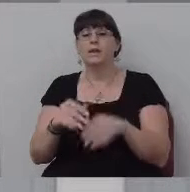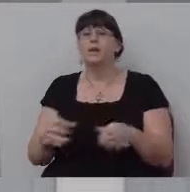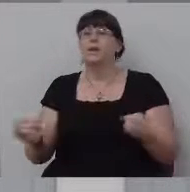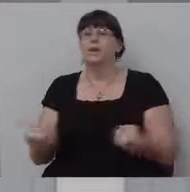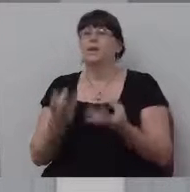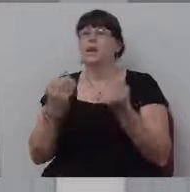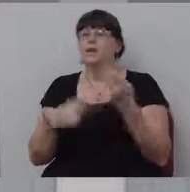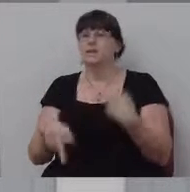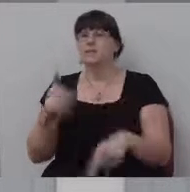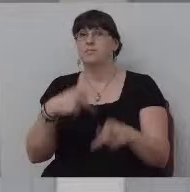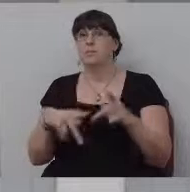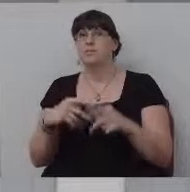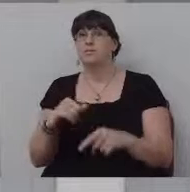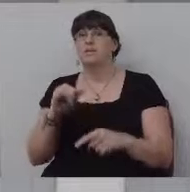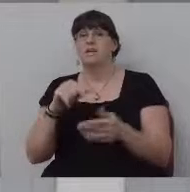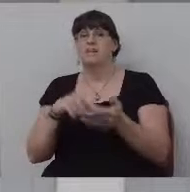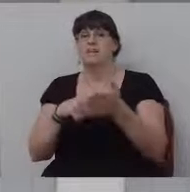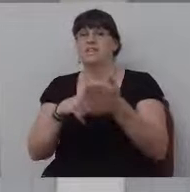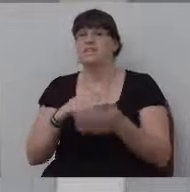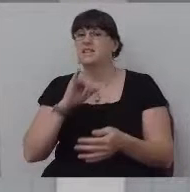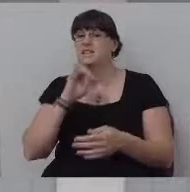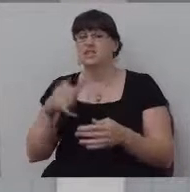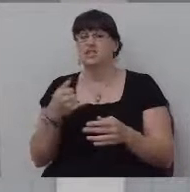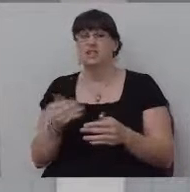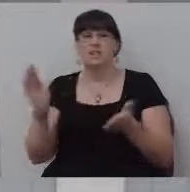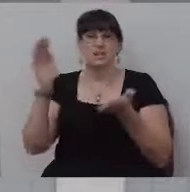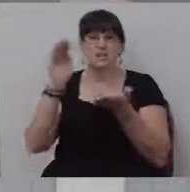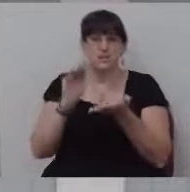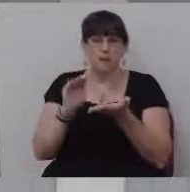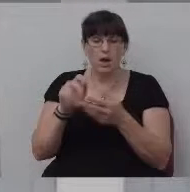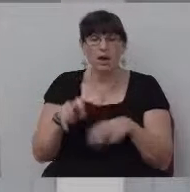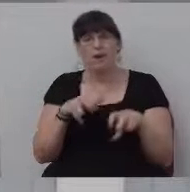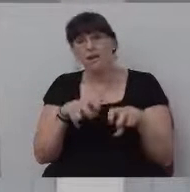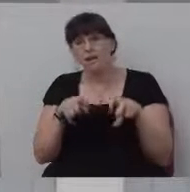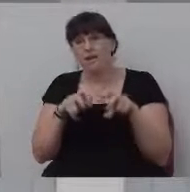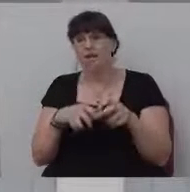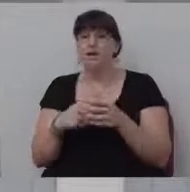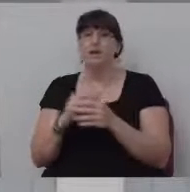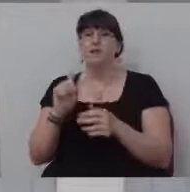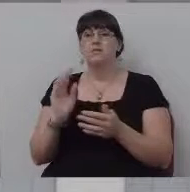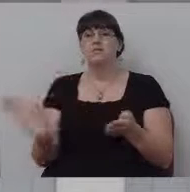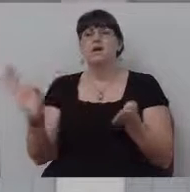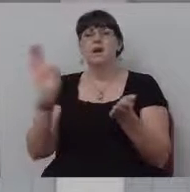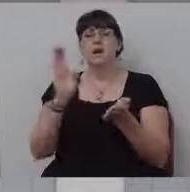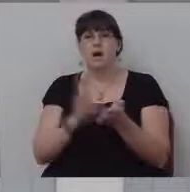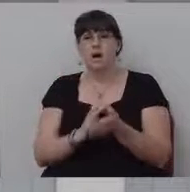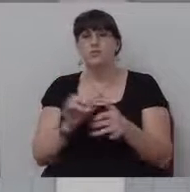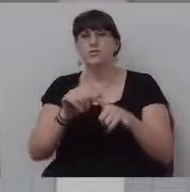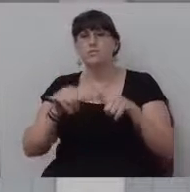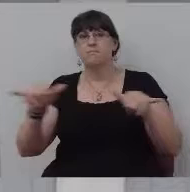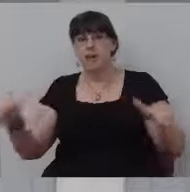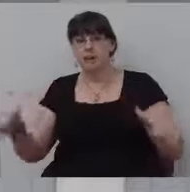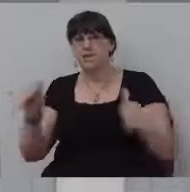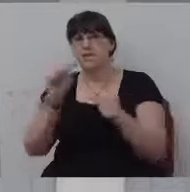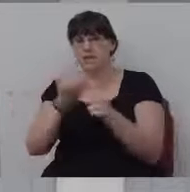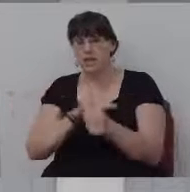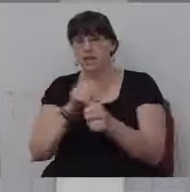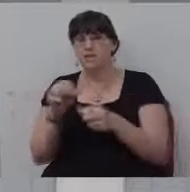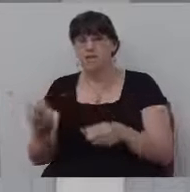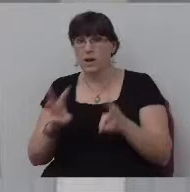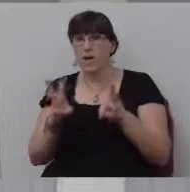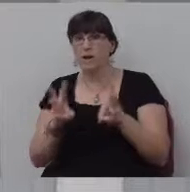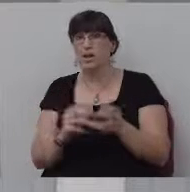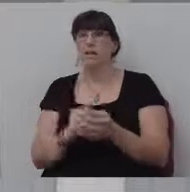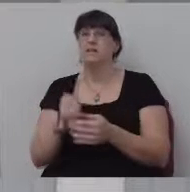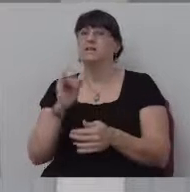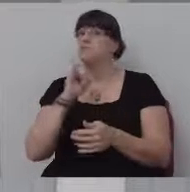people that are going to this thing. This is not just a little outing that they've gone to a hundred miles, one each way. It's not just a little thing to do. And again, since